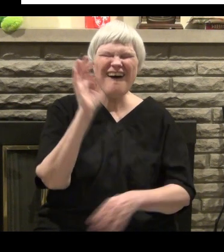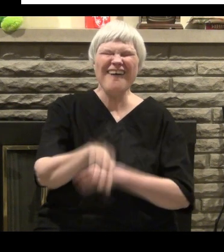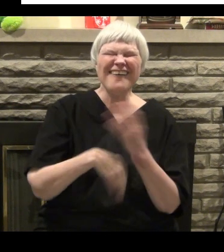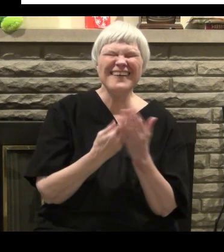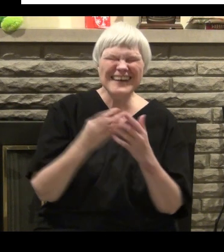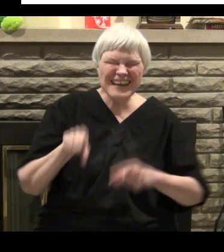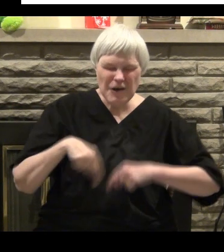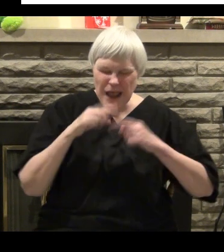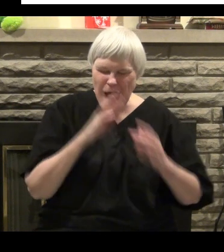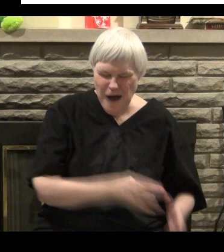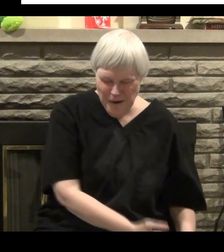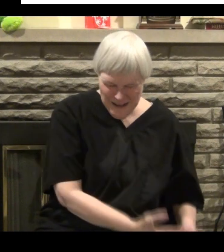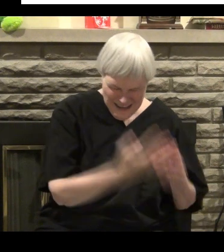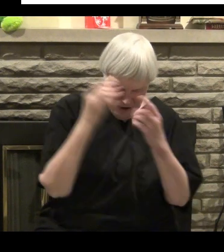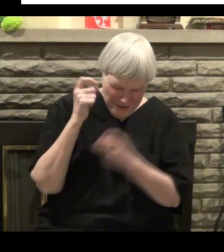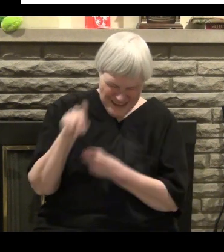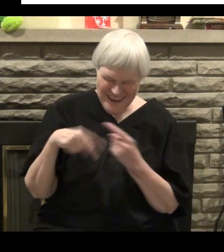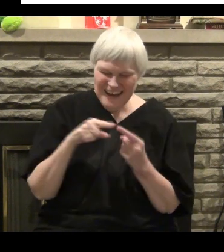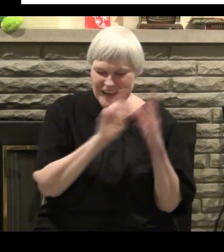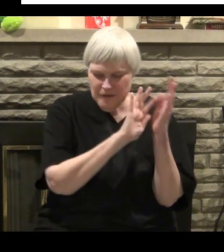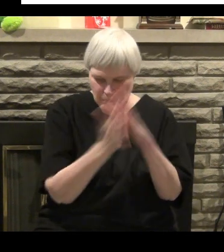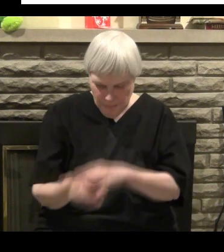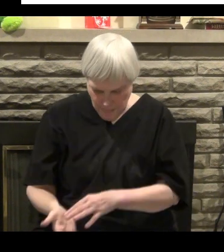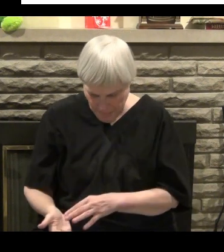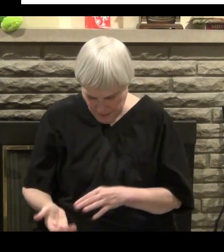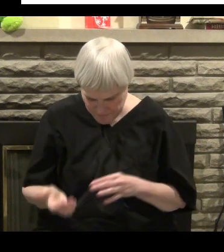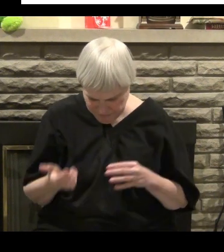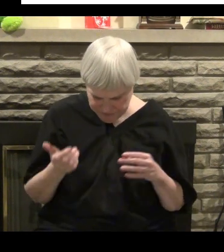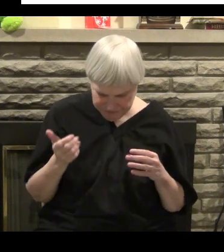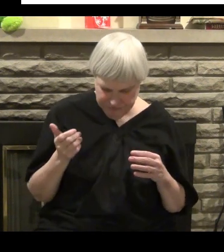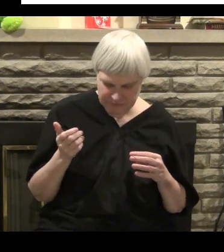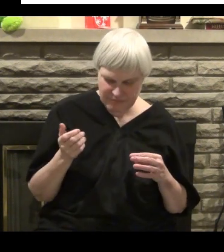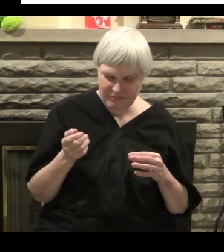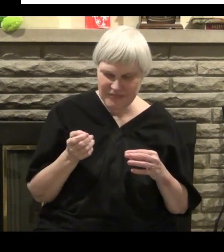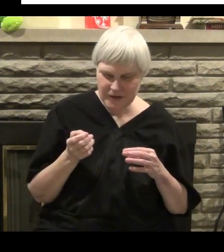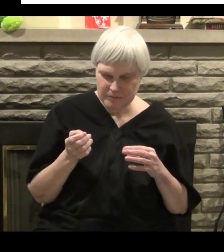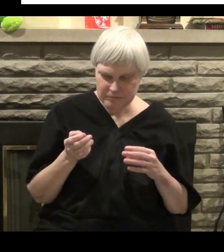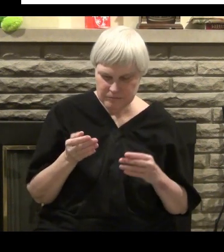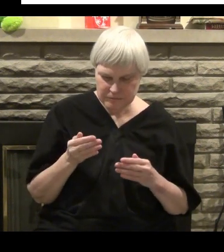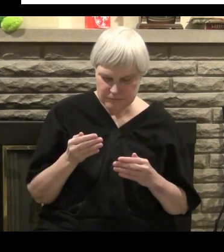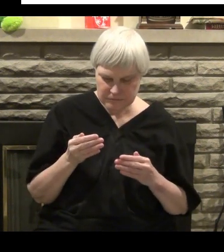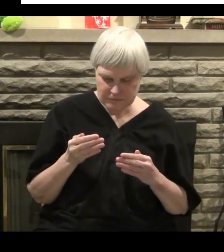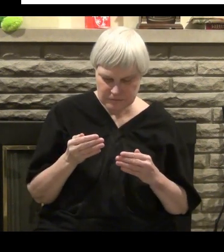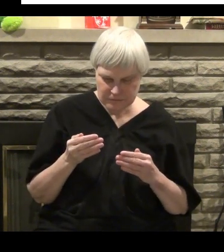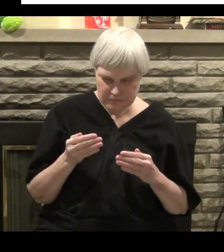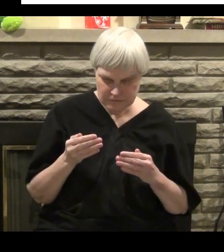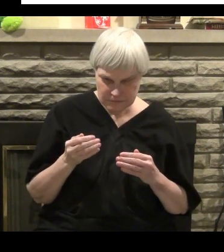And thank God it is because if it wasn't we'd all be burning in hell after we died.